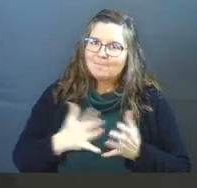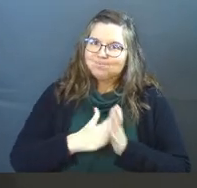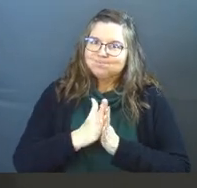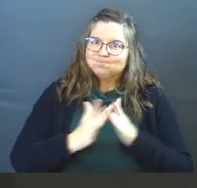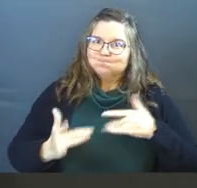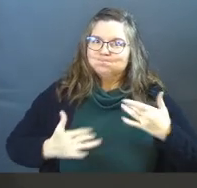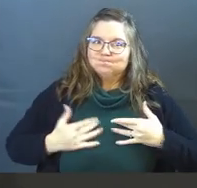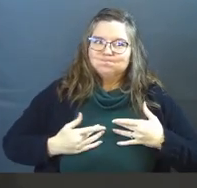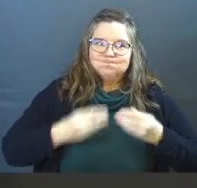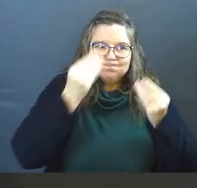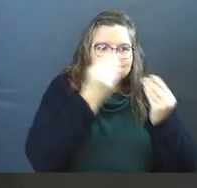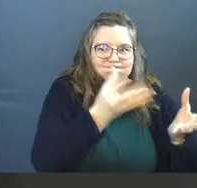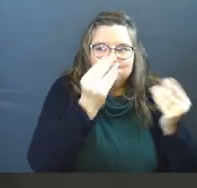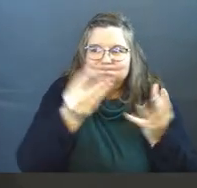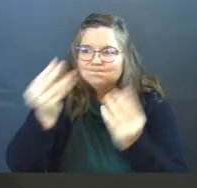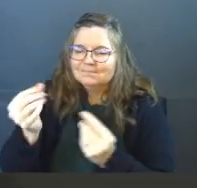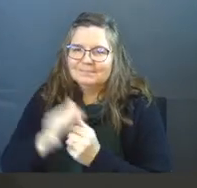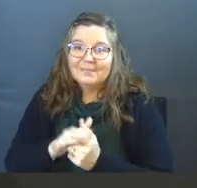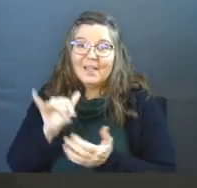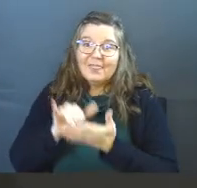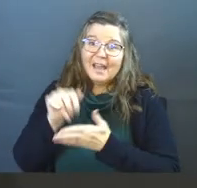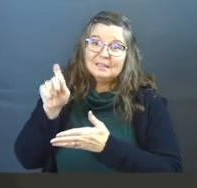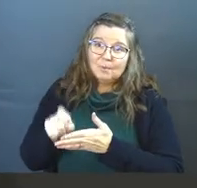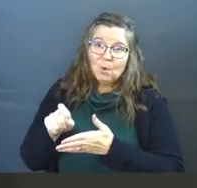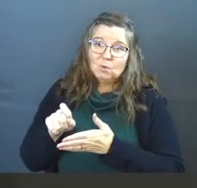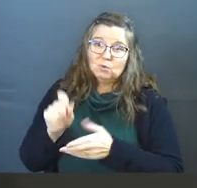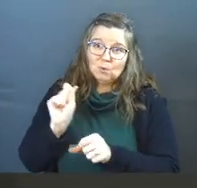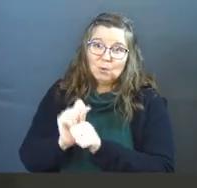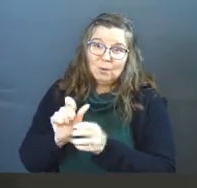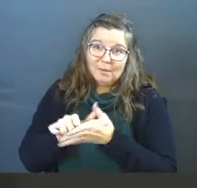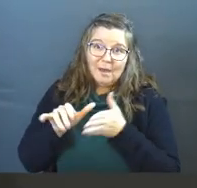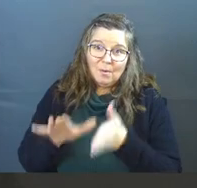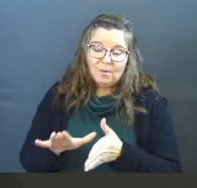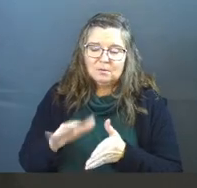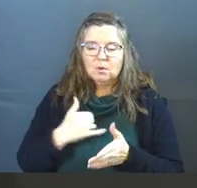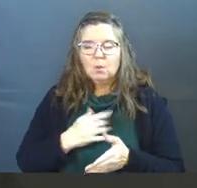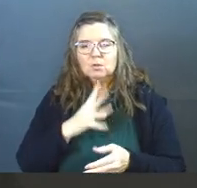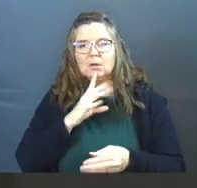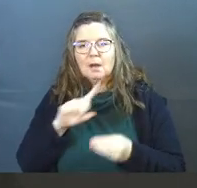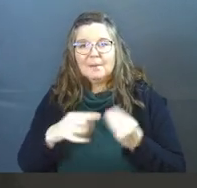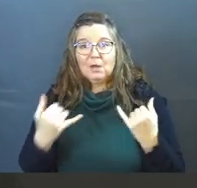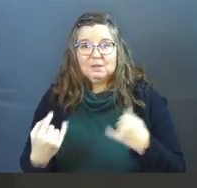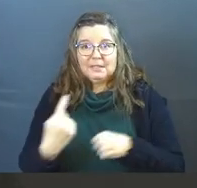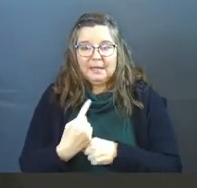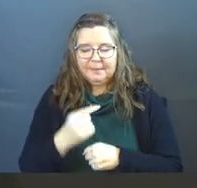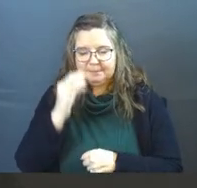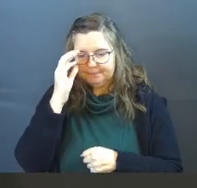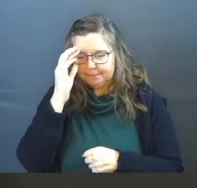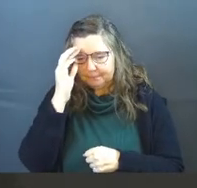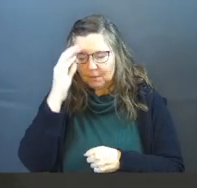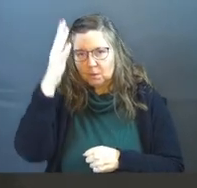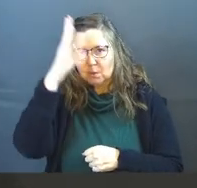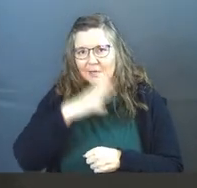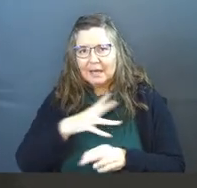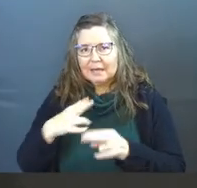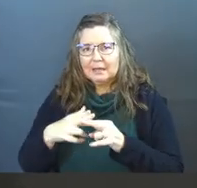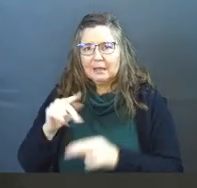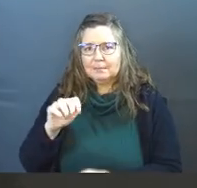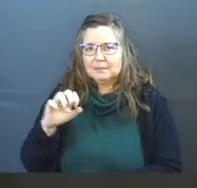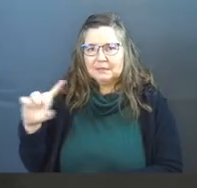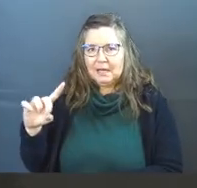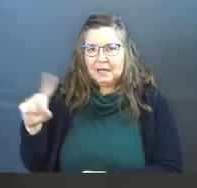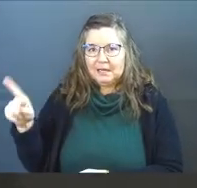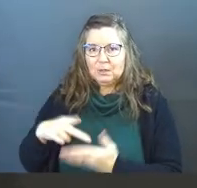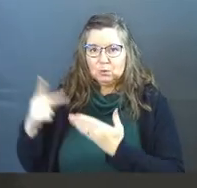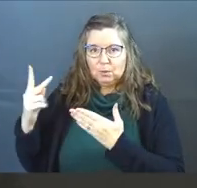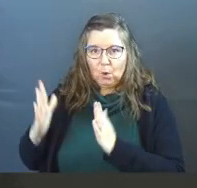And that's the way that this is supposed to work. So that's what we're going to talk about today. So there was this guy named Todd, and he was